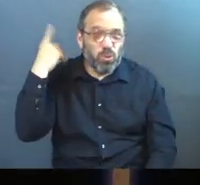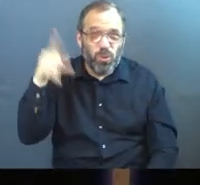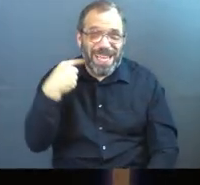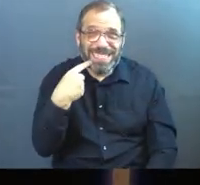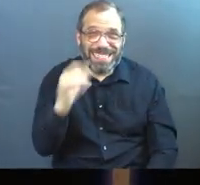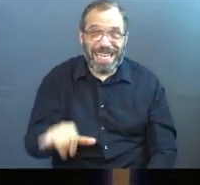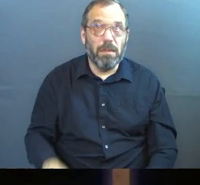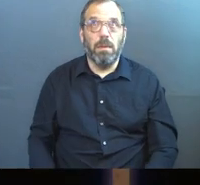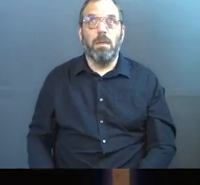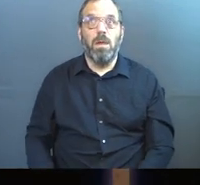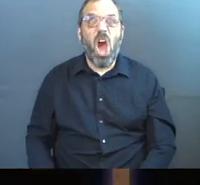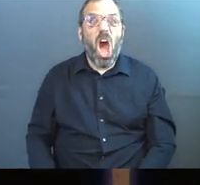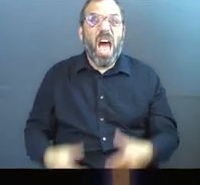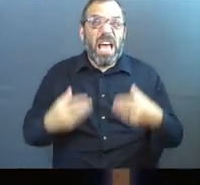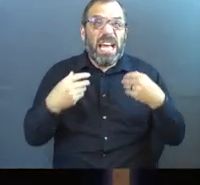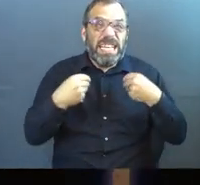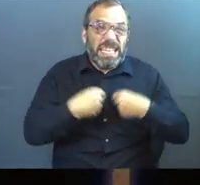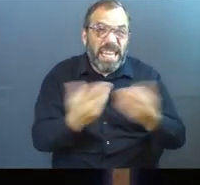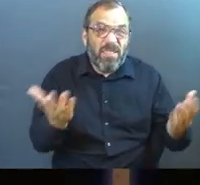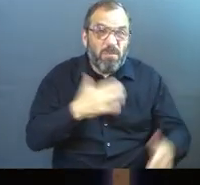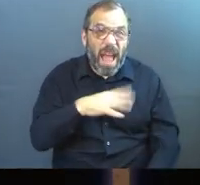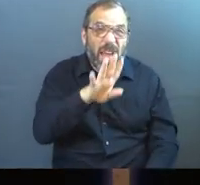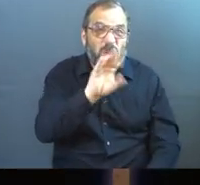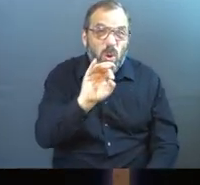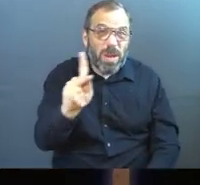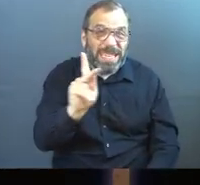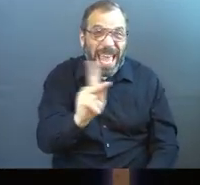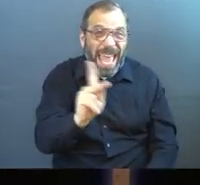loud. But will you be free?